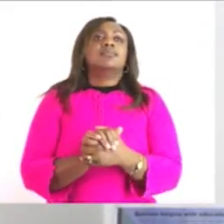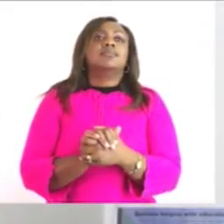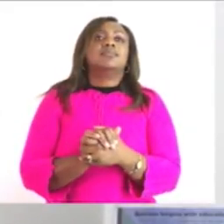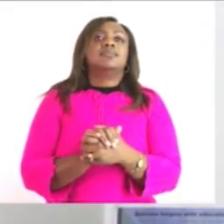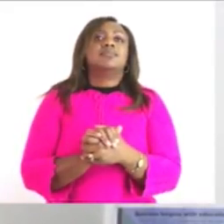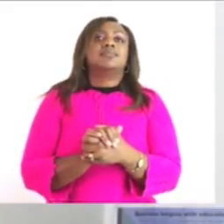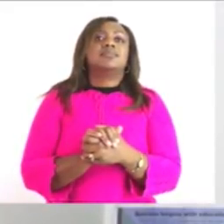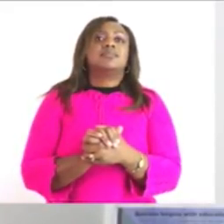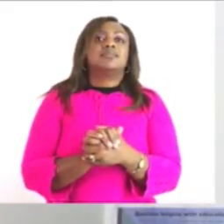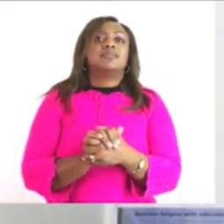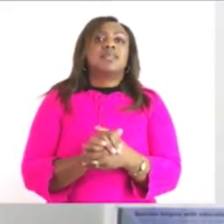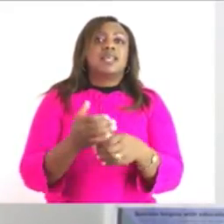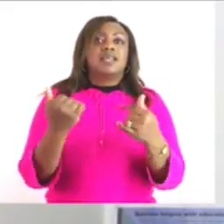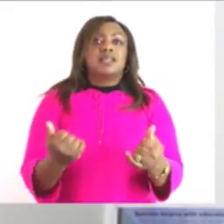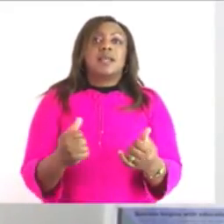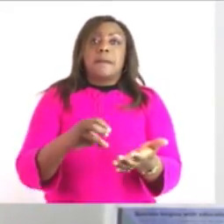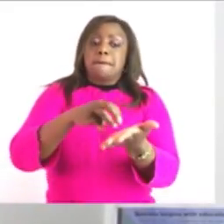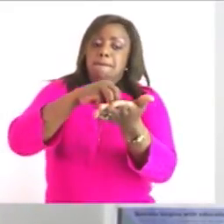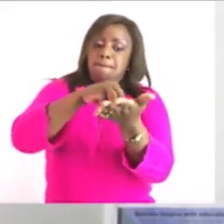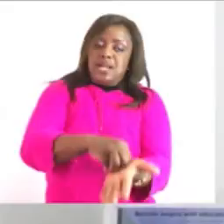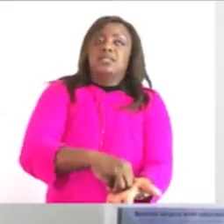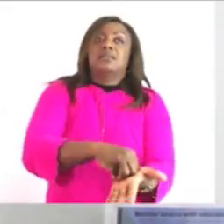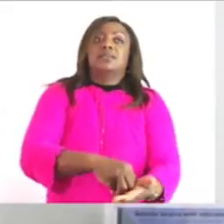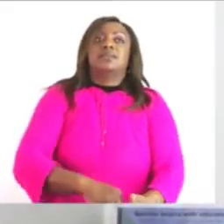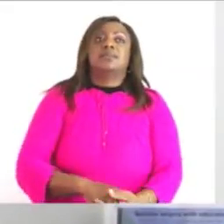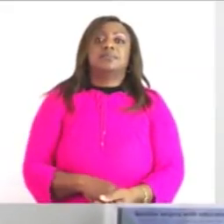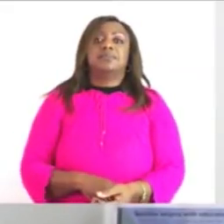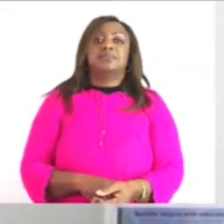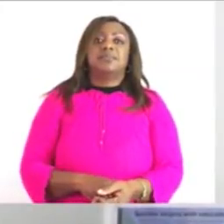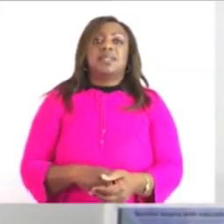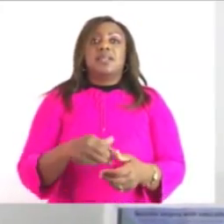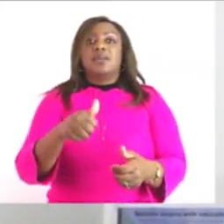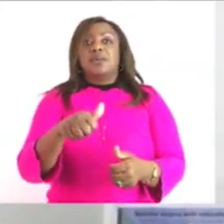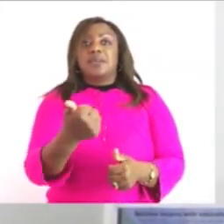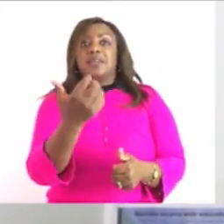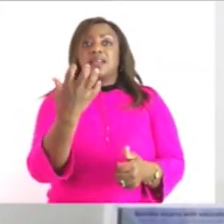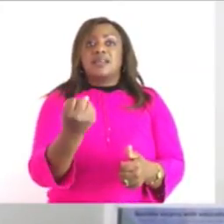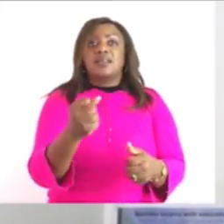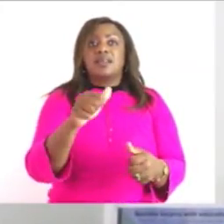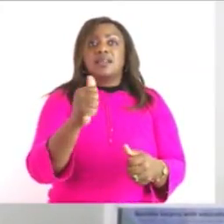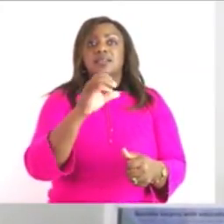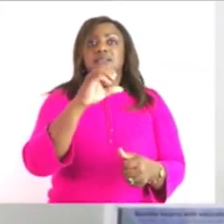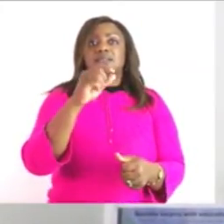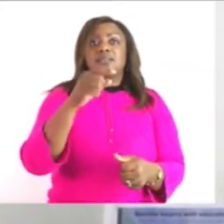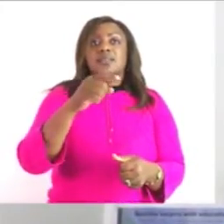and that is mass we also have a scale here